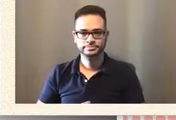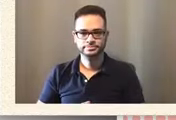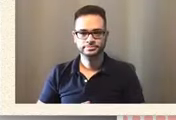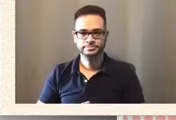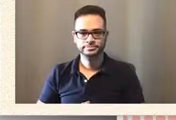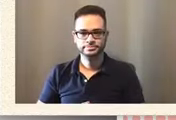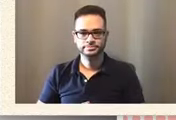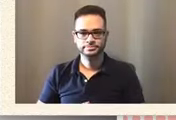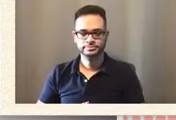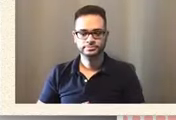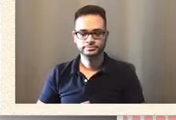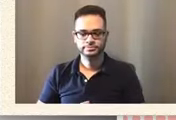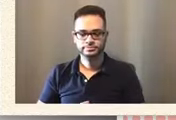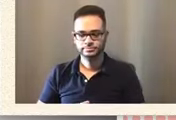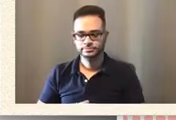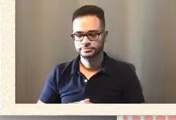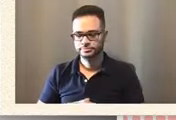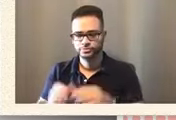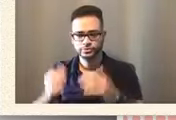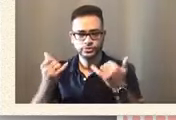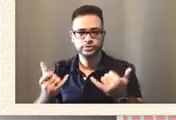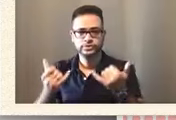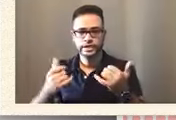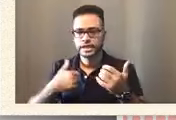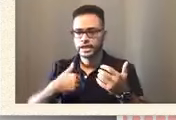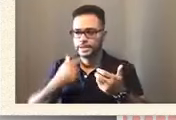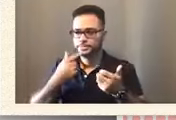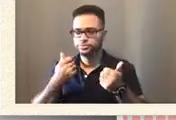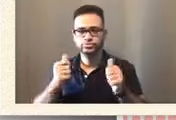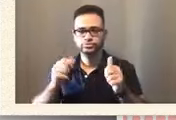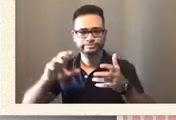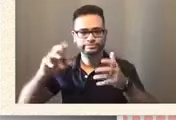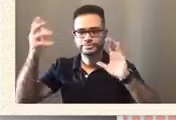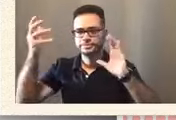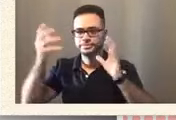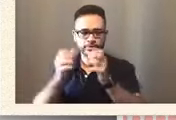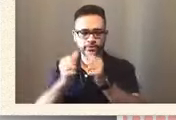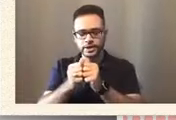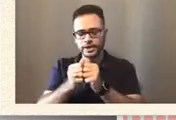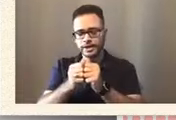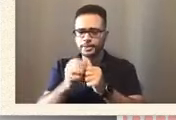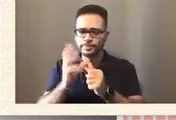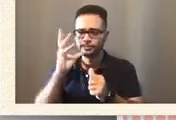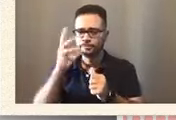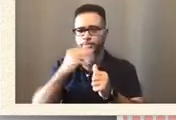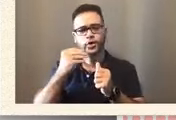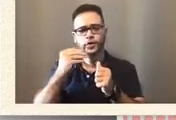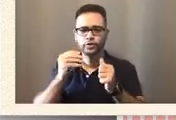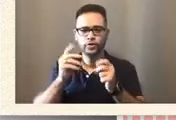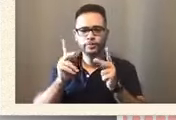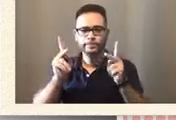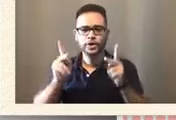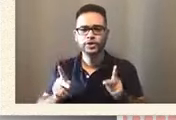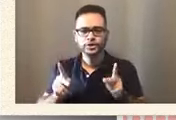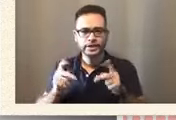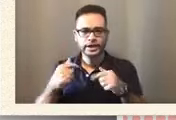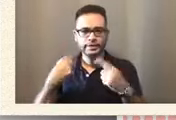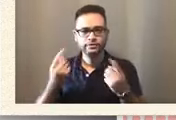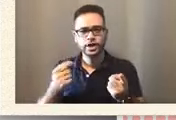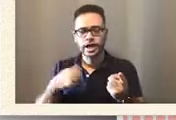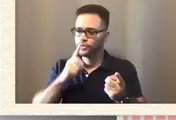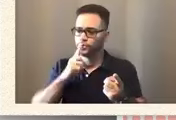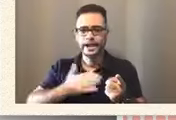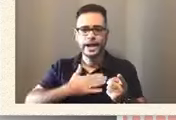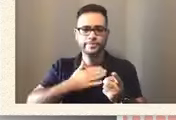Today, I am dealing with the most beautiful human beings ever. And I'm so happy that you guys are here with me